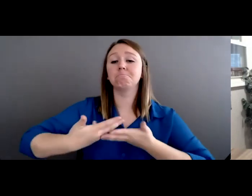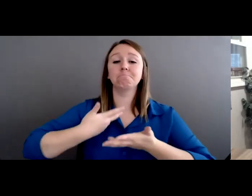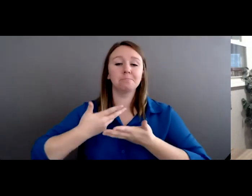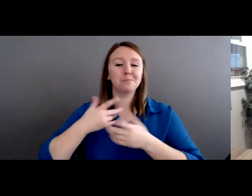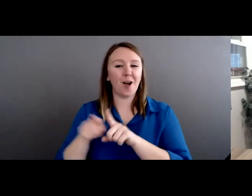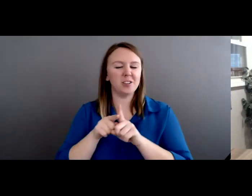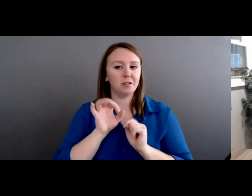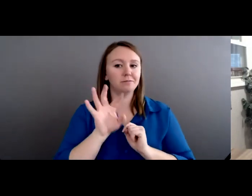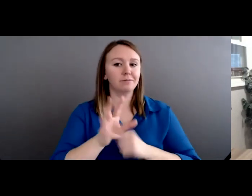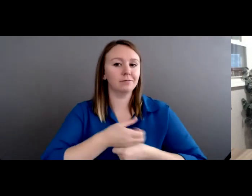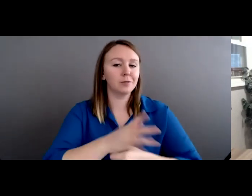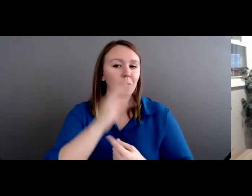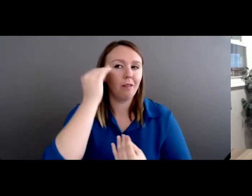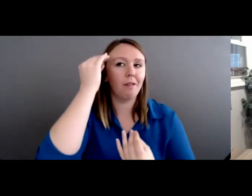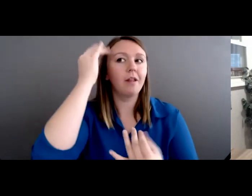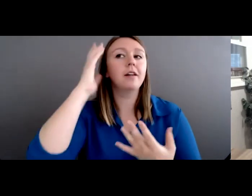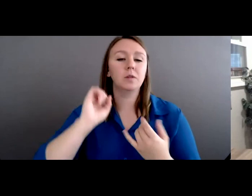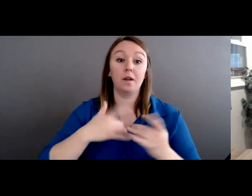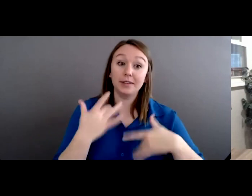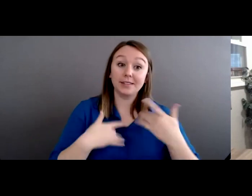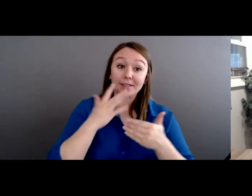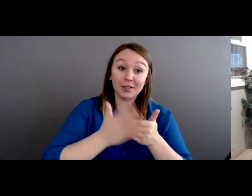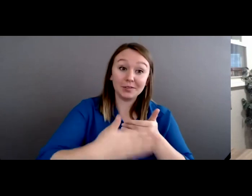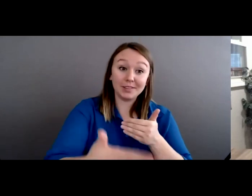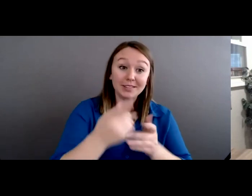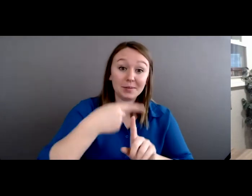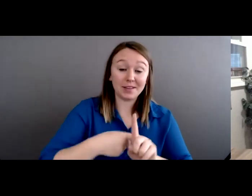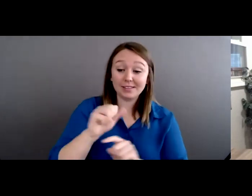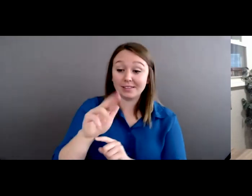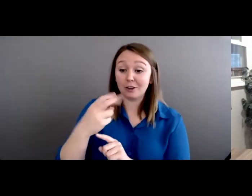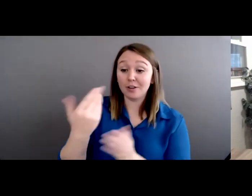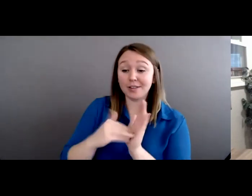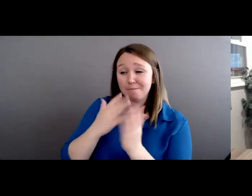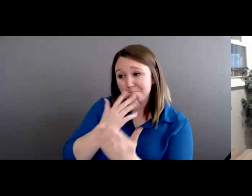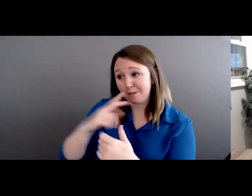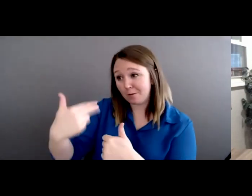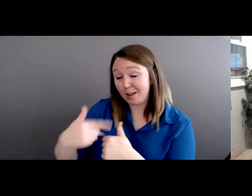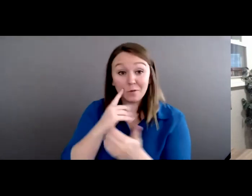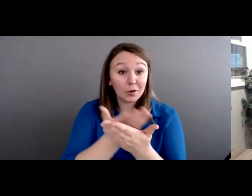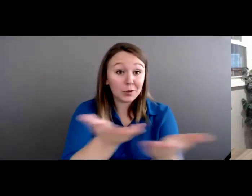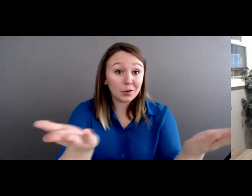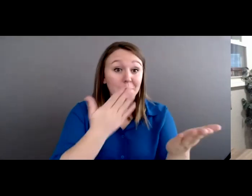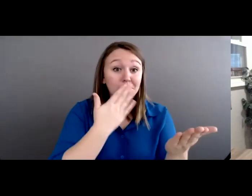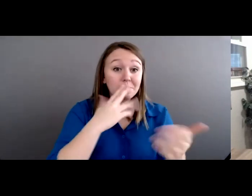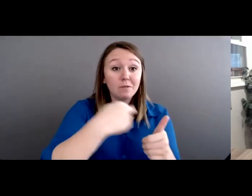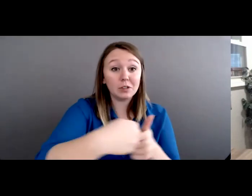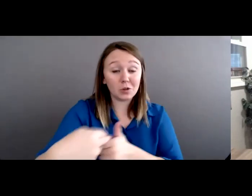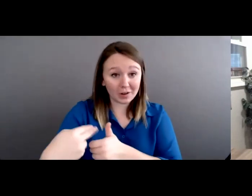excited for the rest of the month. Sarah, again, thanks for coming. For the rest of you, thanks for joining us, Hamakus Klatia'o.